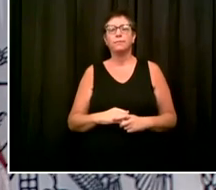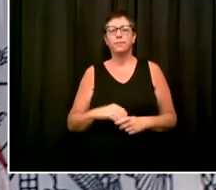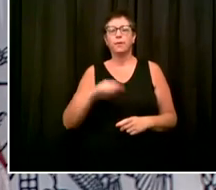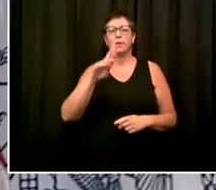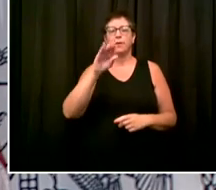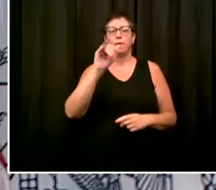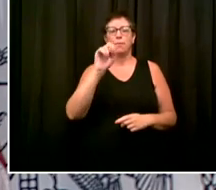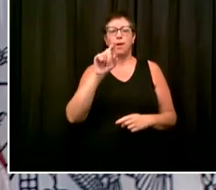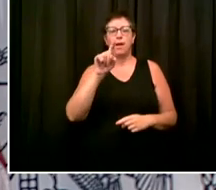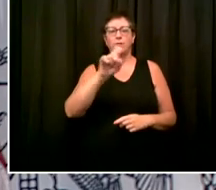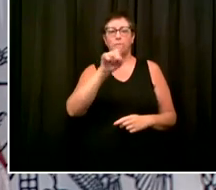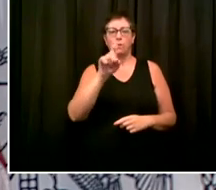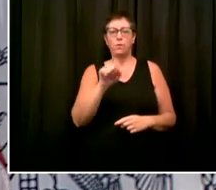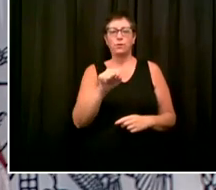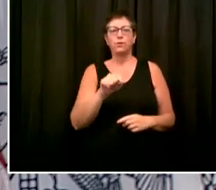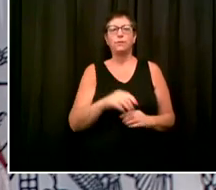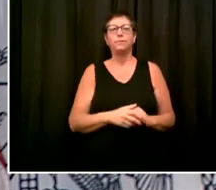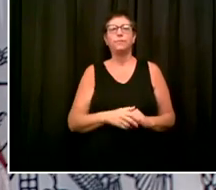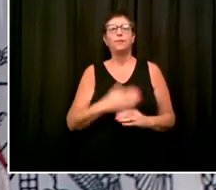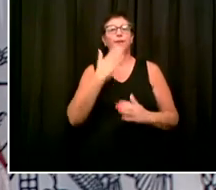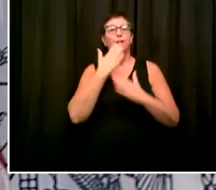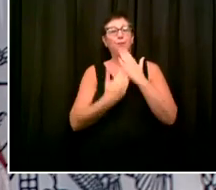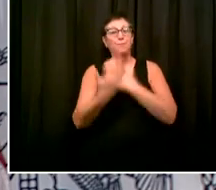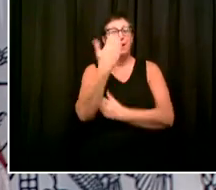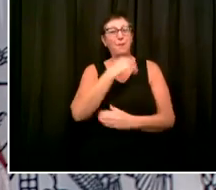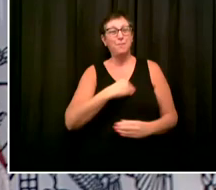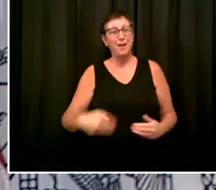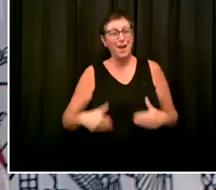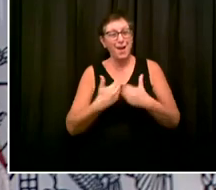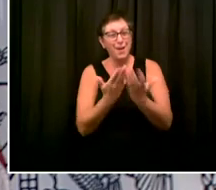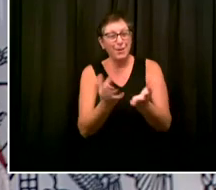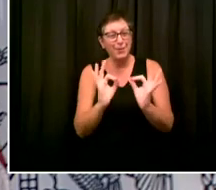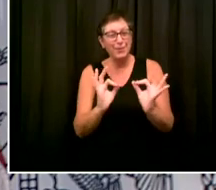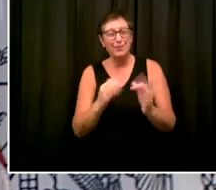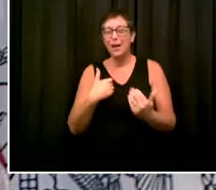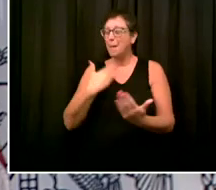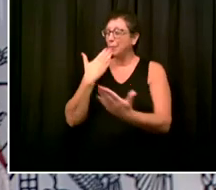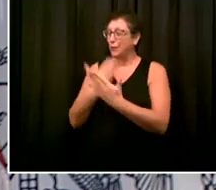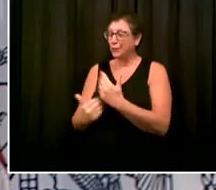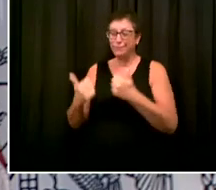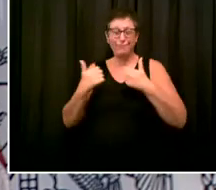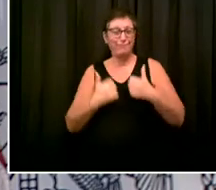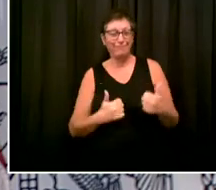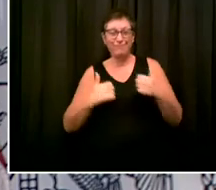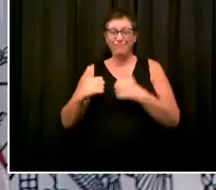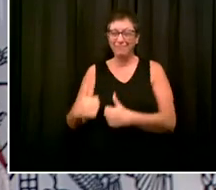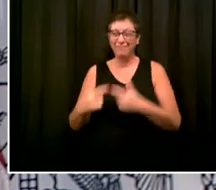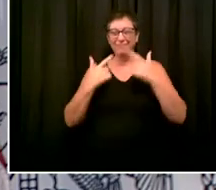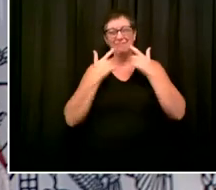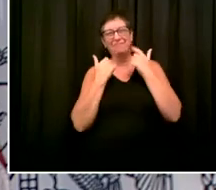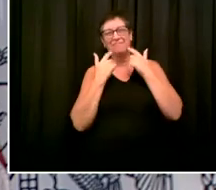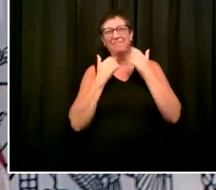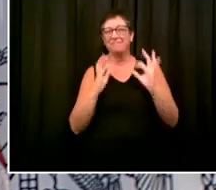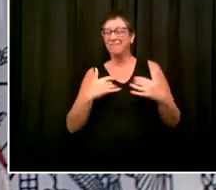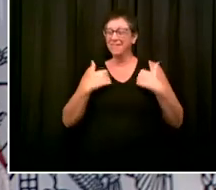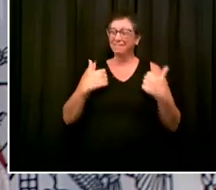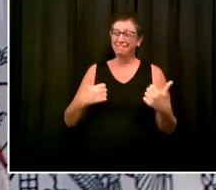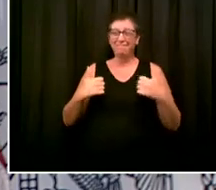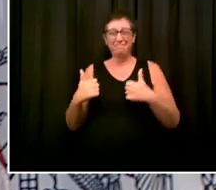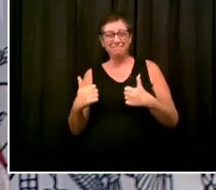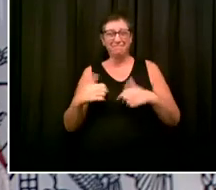Good morning, Mr. Mayor. How are you doing? Good. How are you? Can't complain. Can't complain. My question is about 729